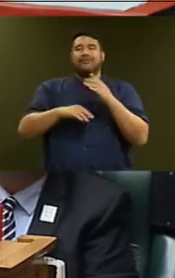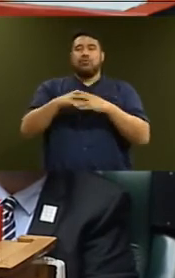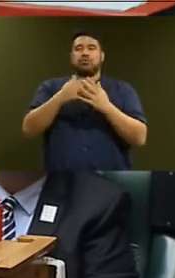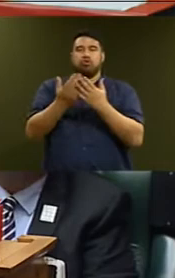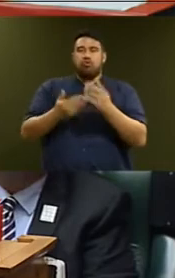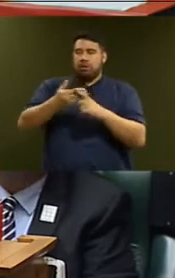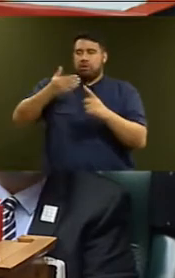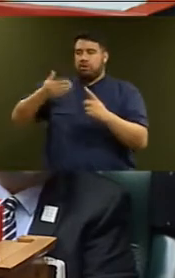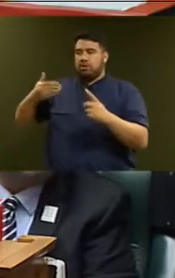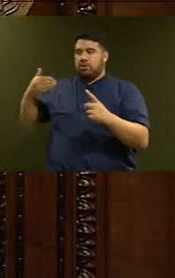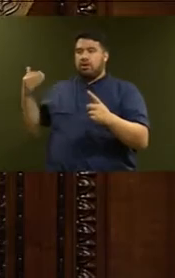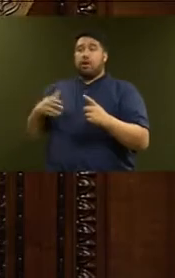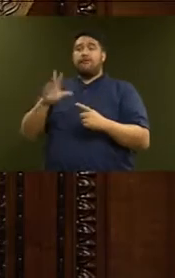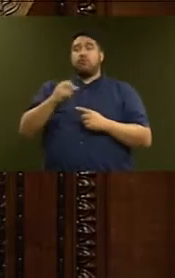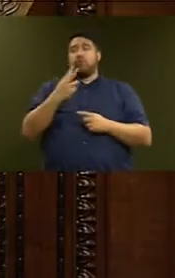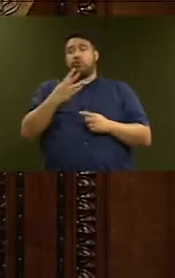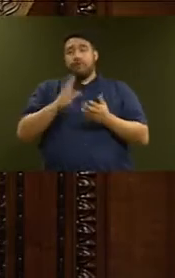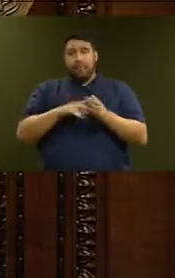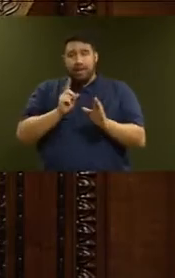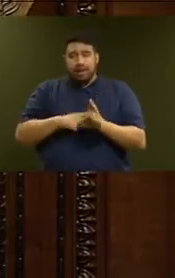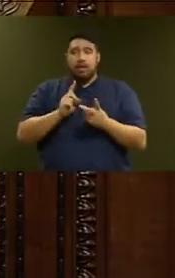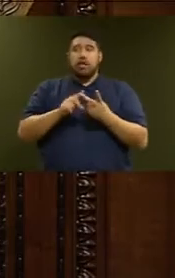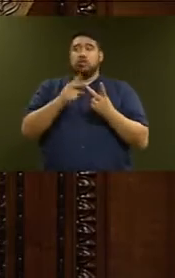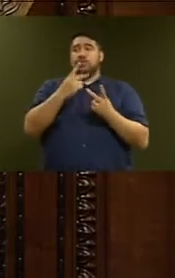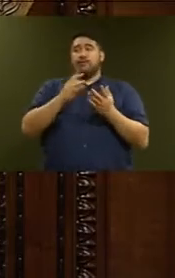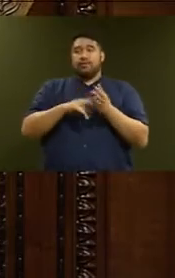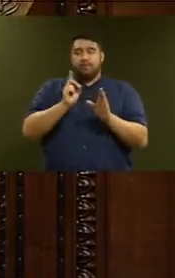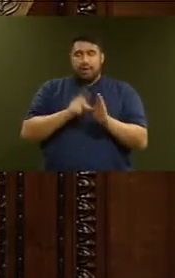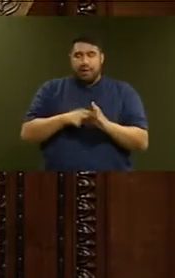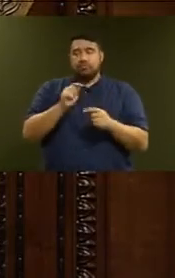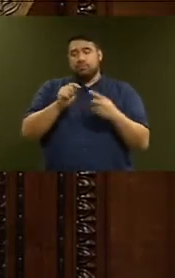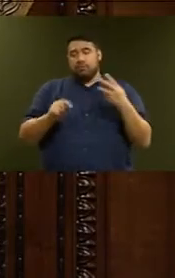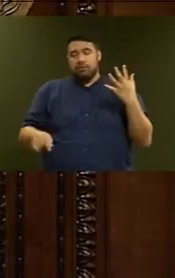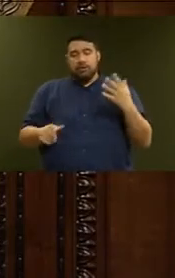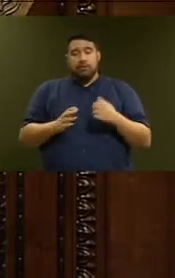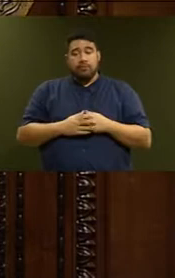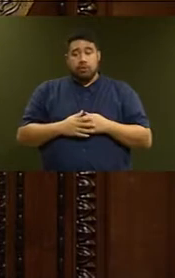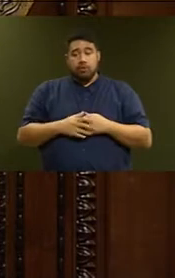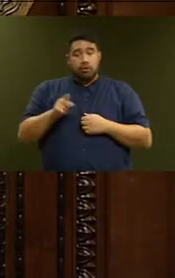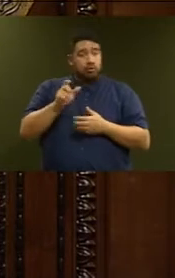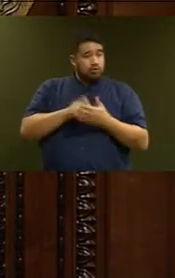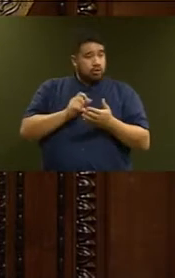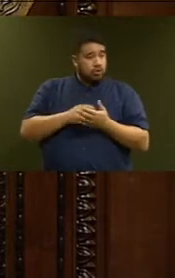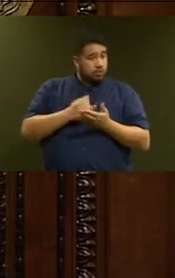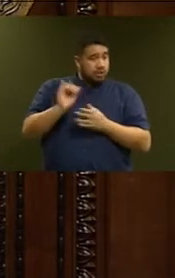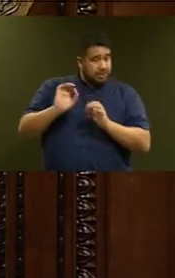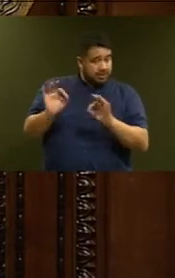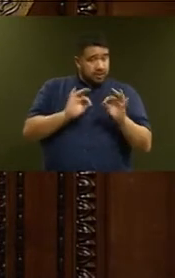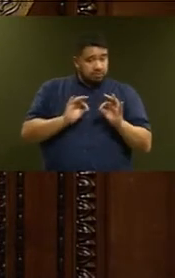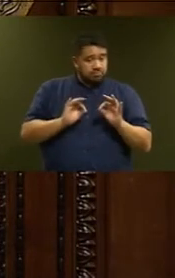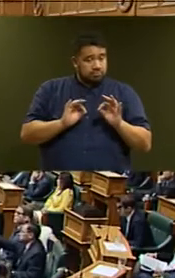23rd of May 2018 and one from the 21st of May 2018. Is there any objection to those documents being tabled? There appears to be none.